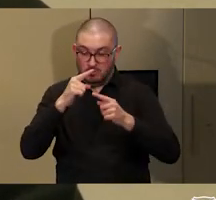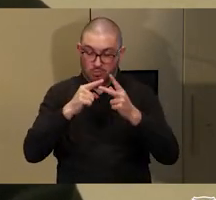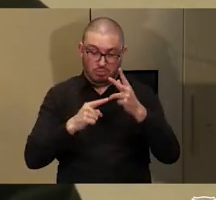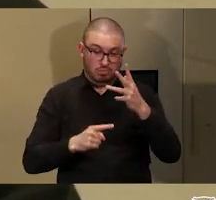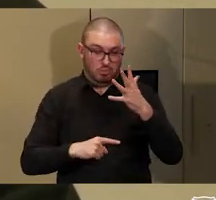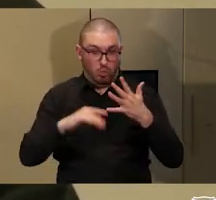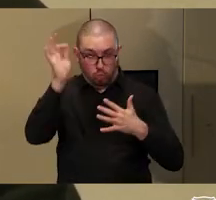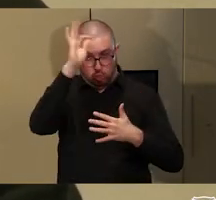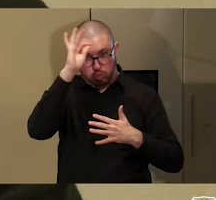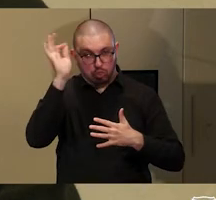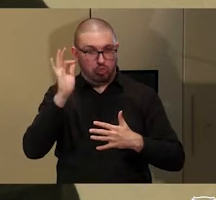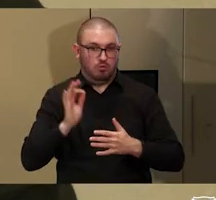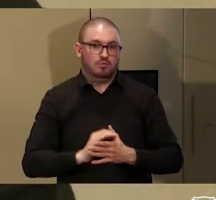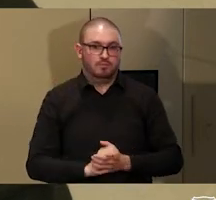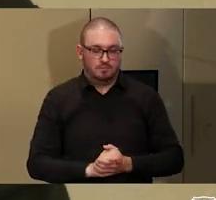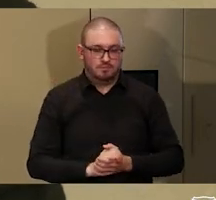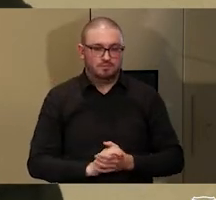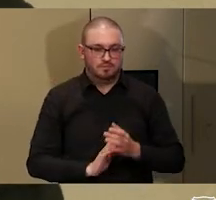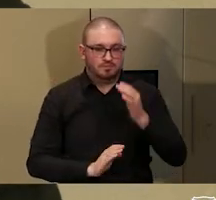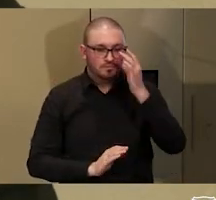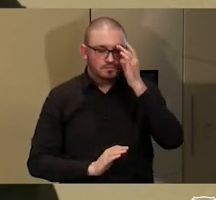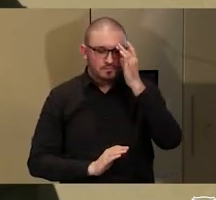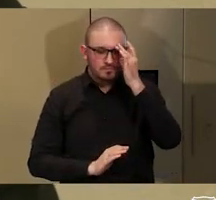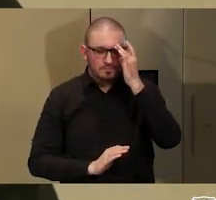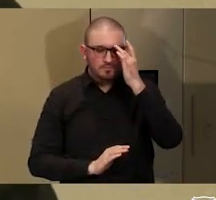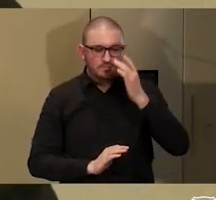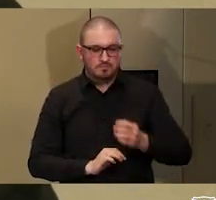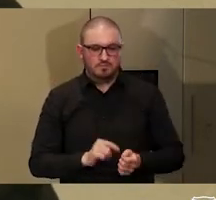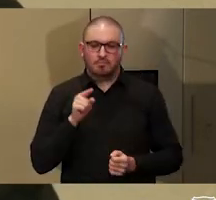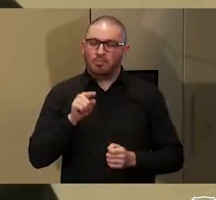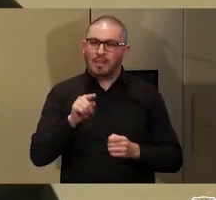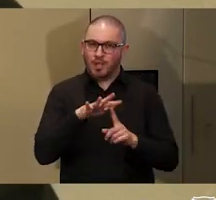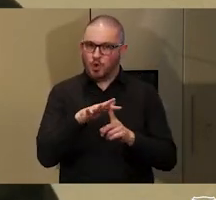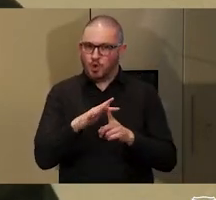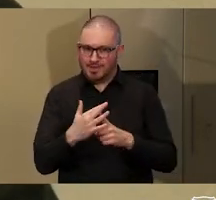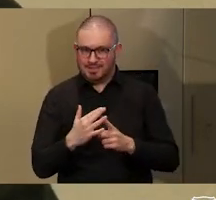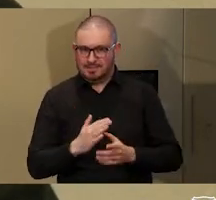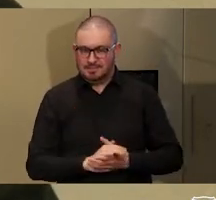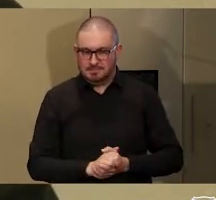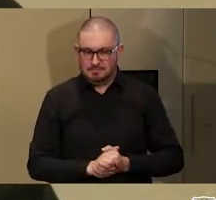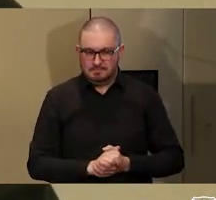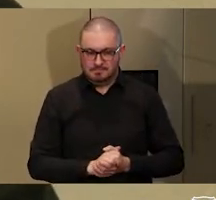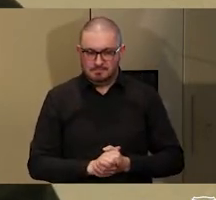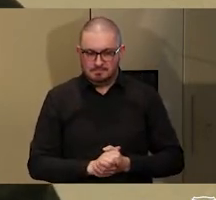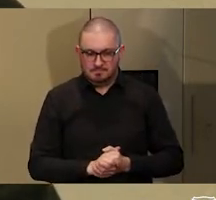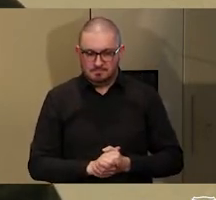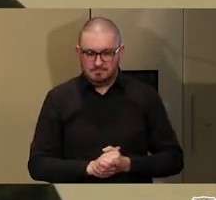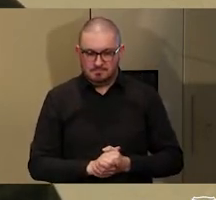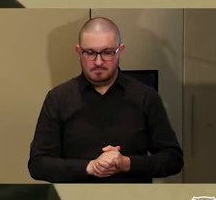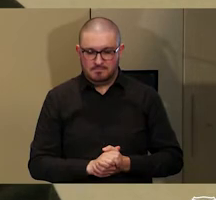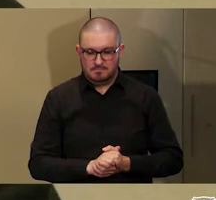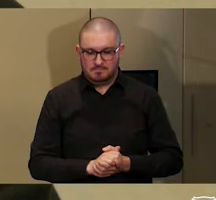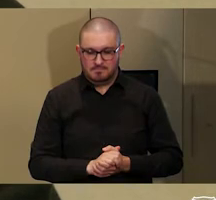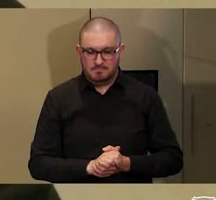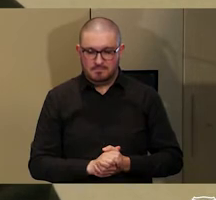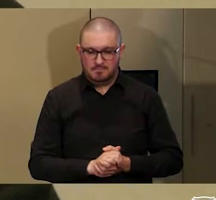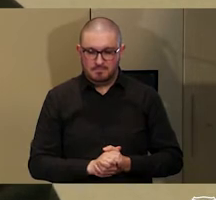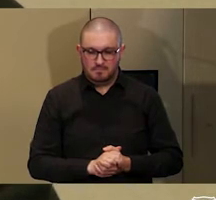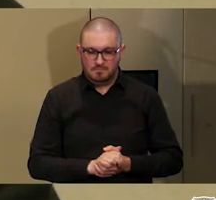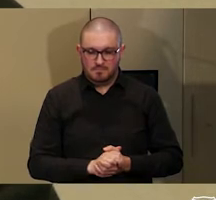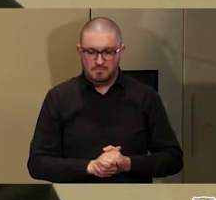cetera, et cetera. So, in that context, there's no need for the industry to